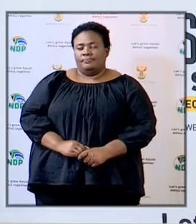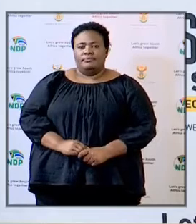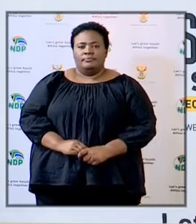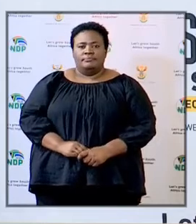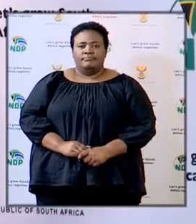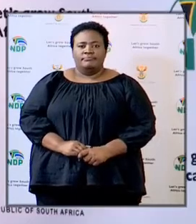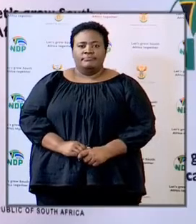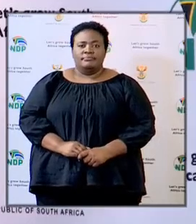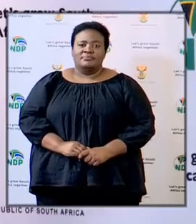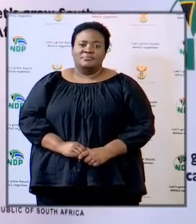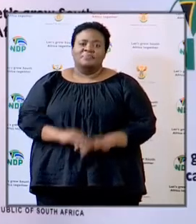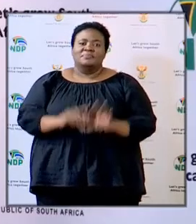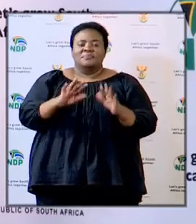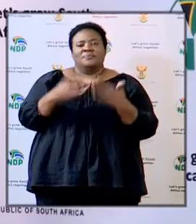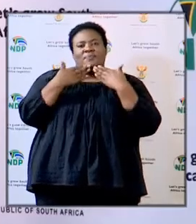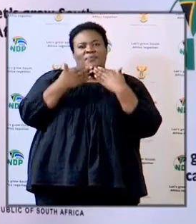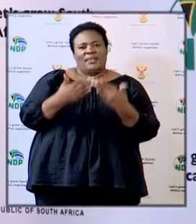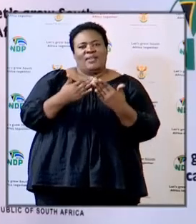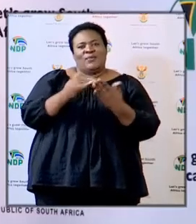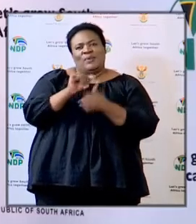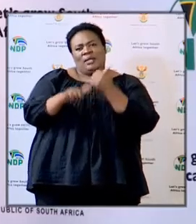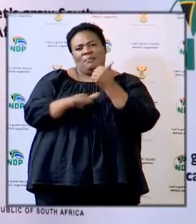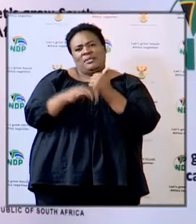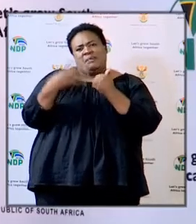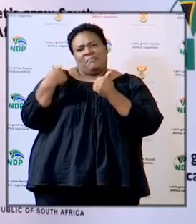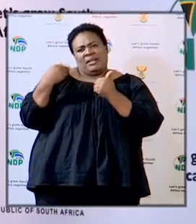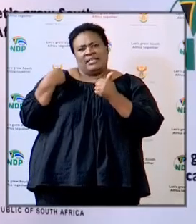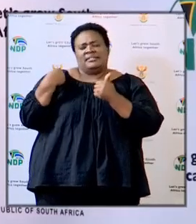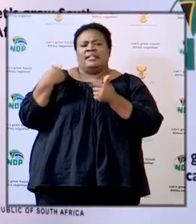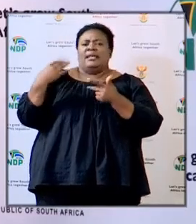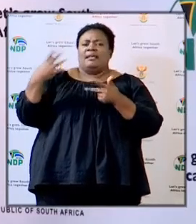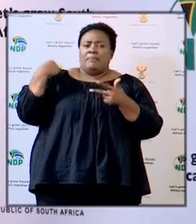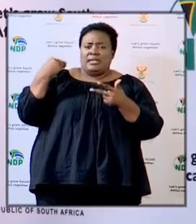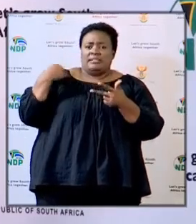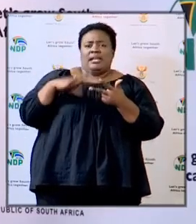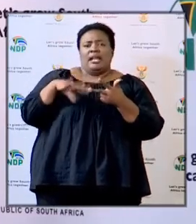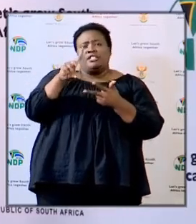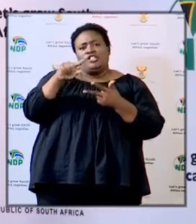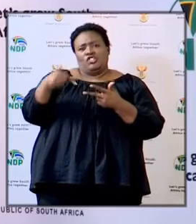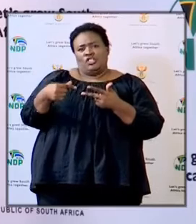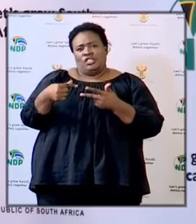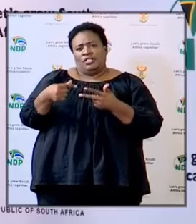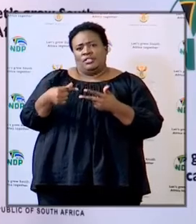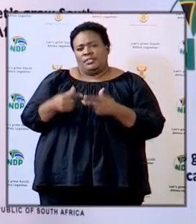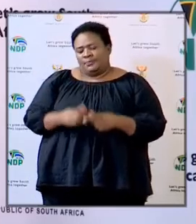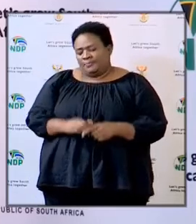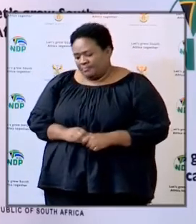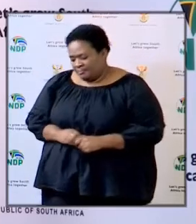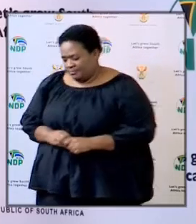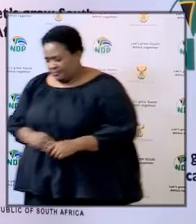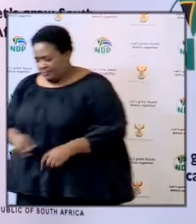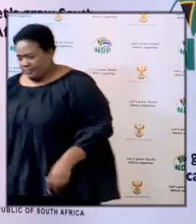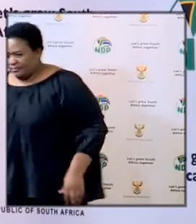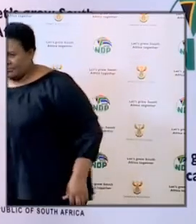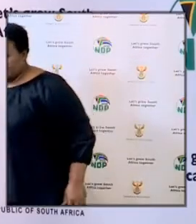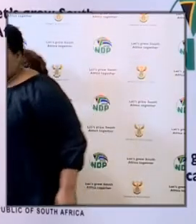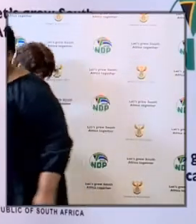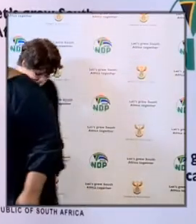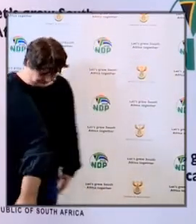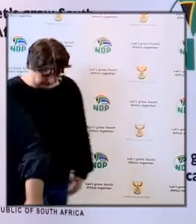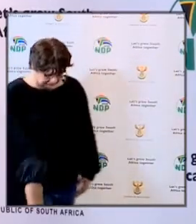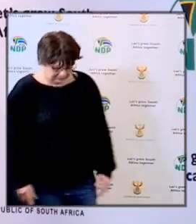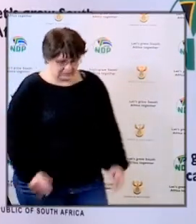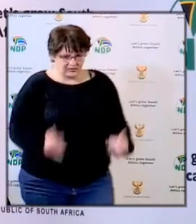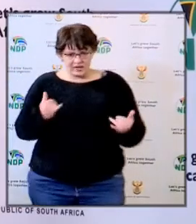thank you so much deputy minister minister and dj we will now go to the MEC I